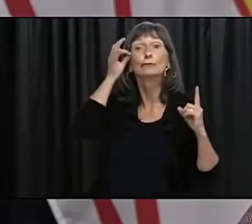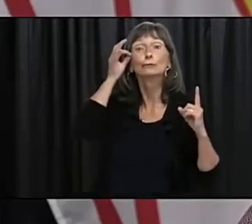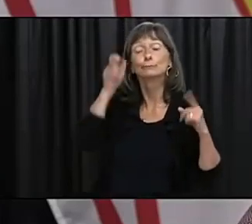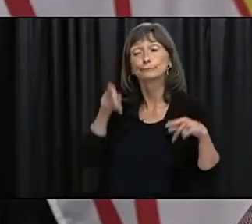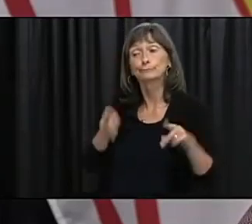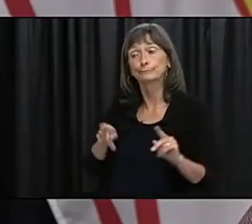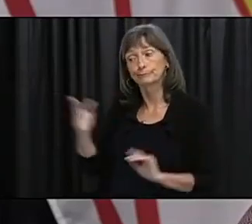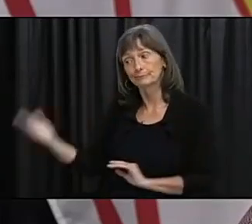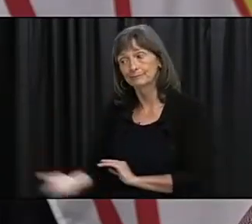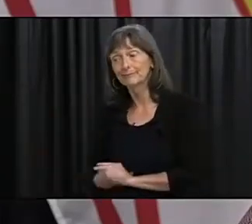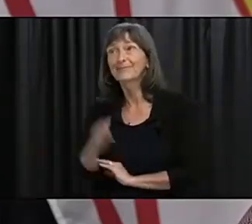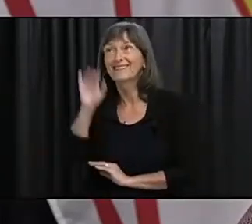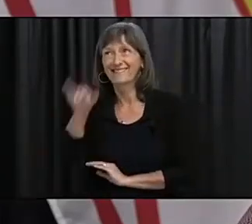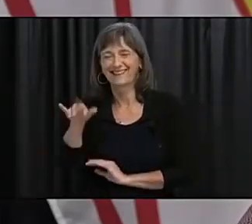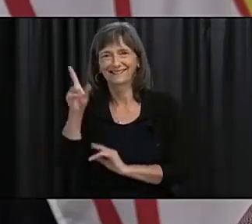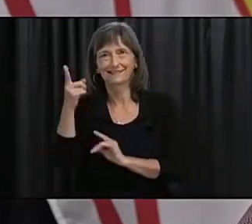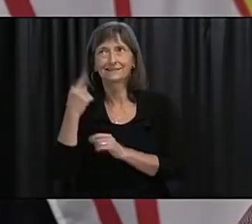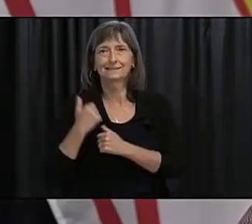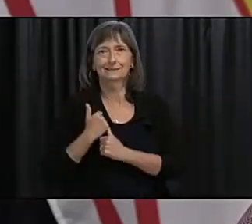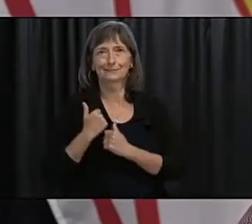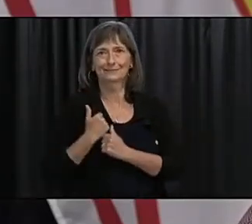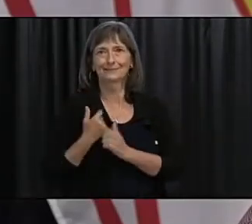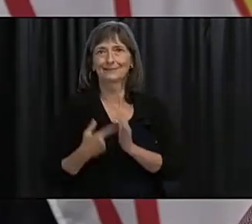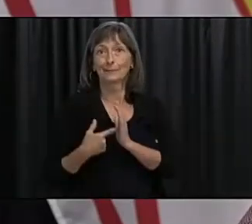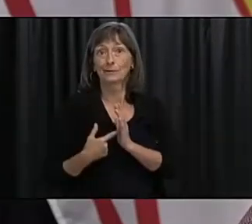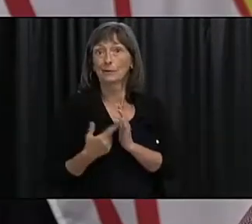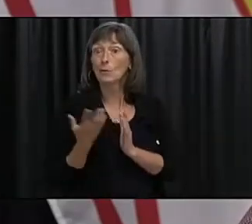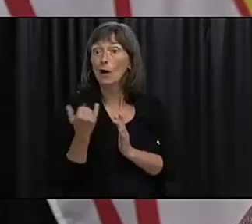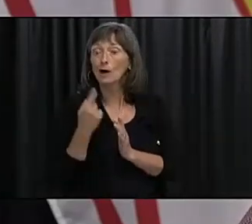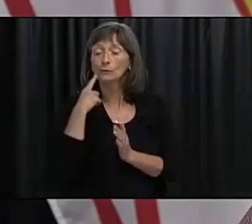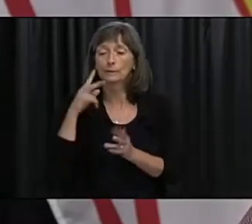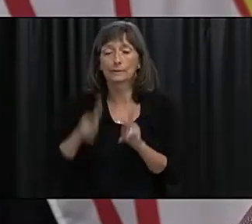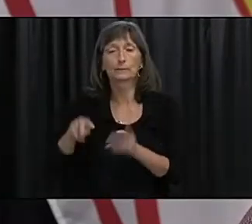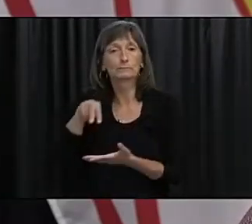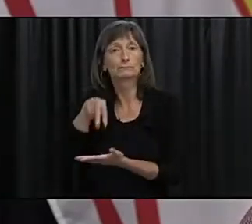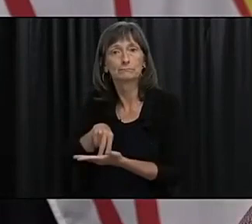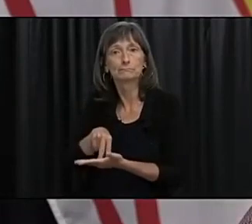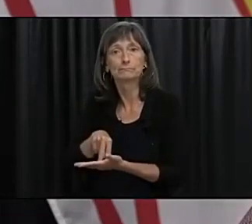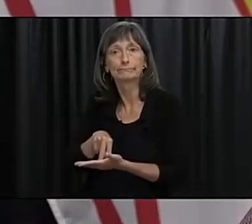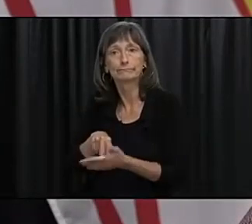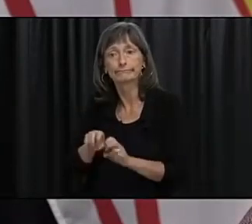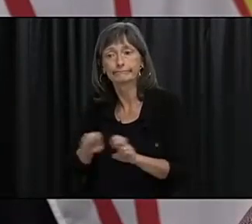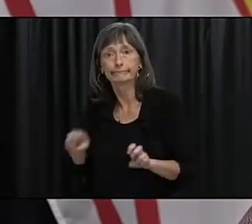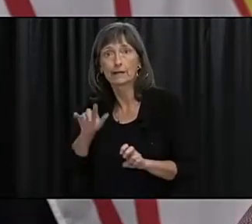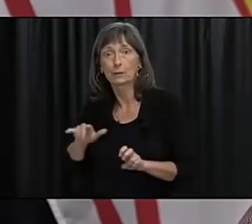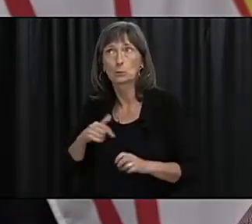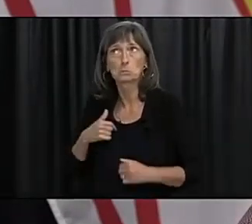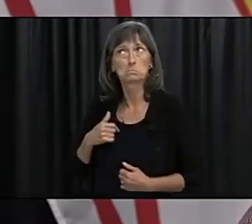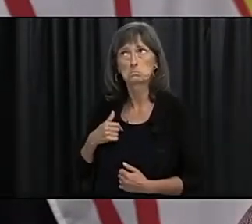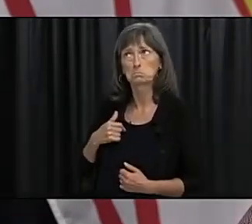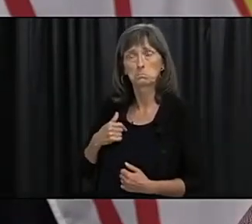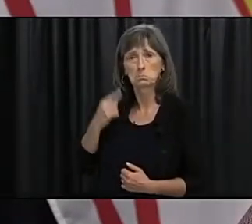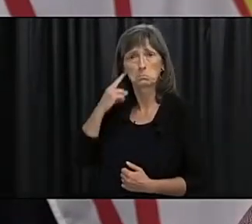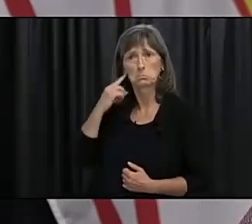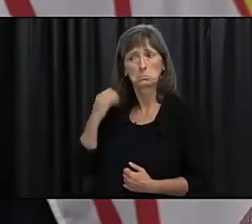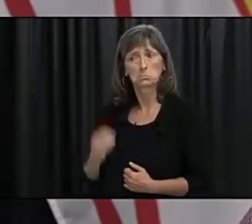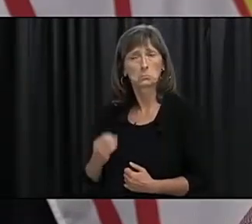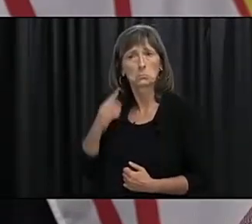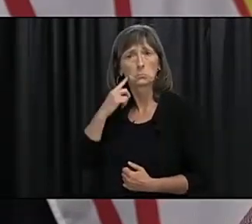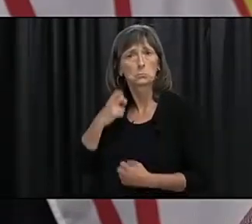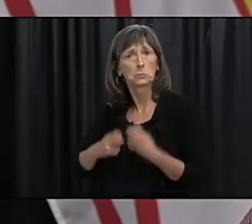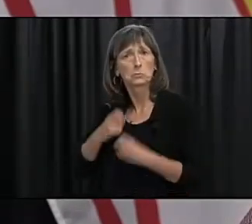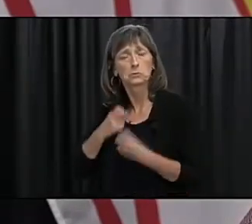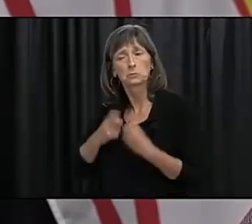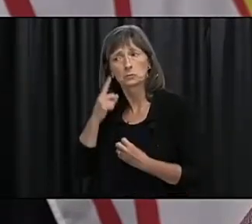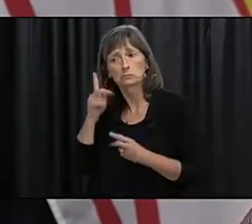examples that you've just given this is why we have enforcement in place and we're not aware of asthma brought